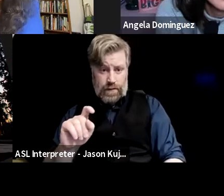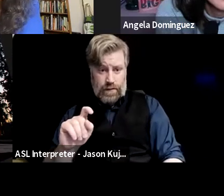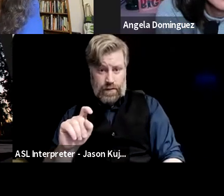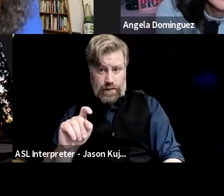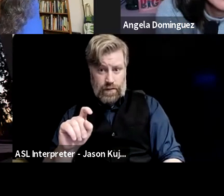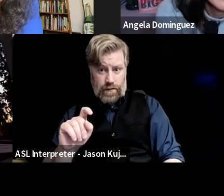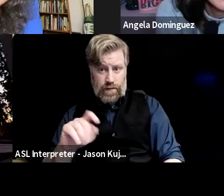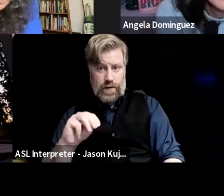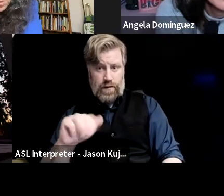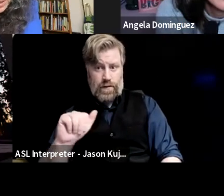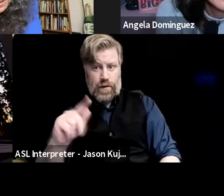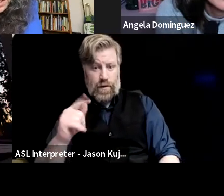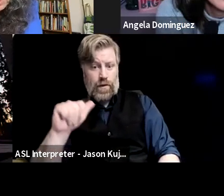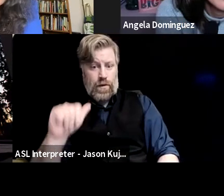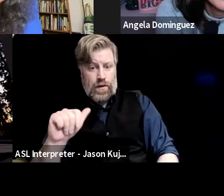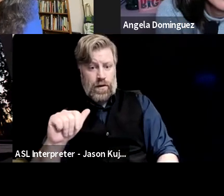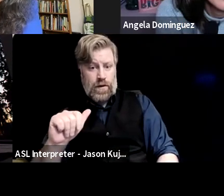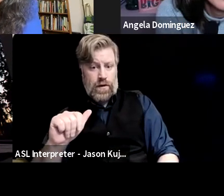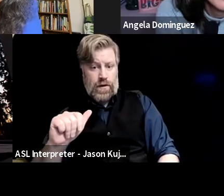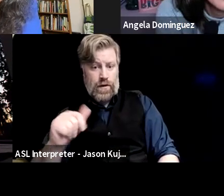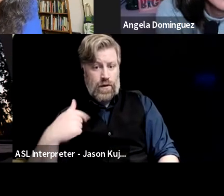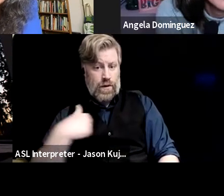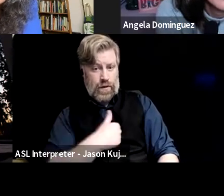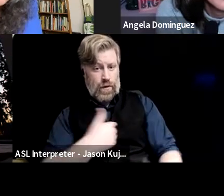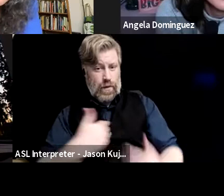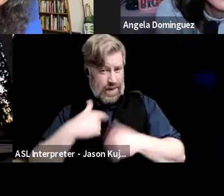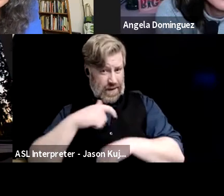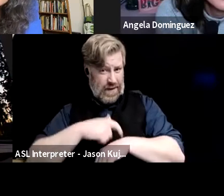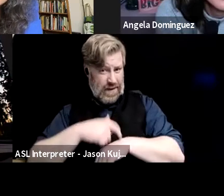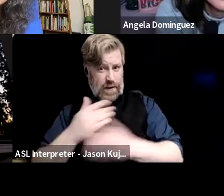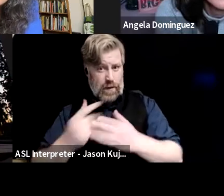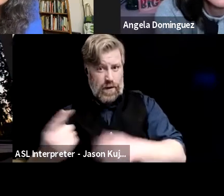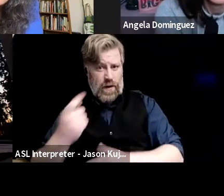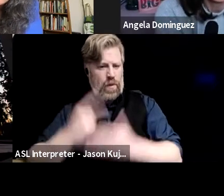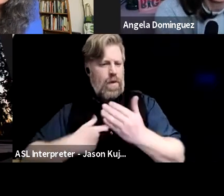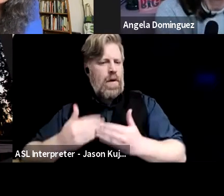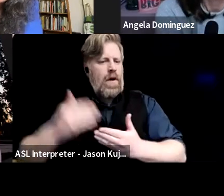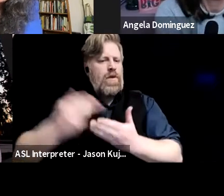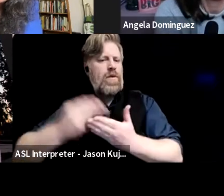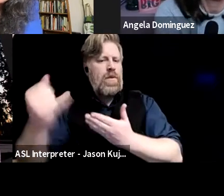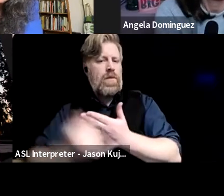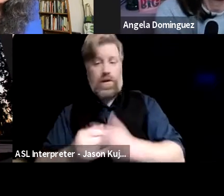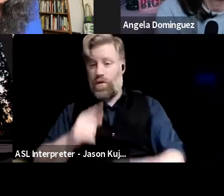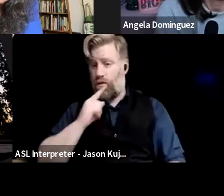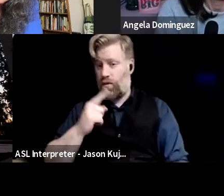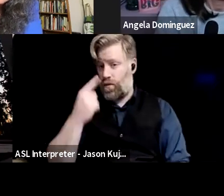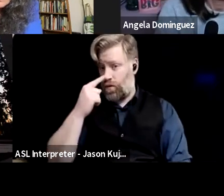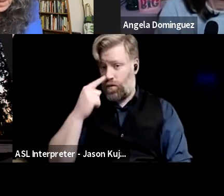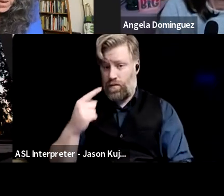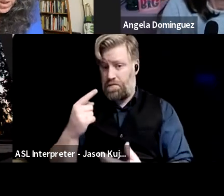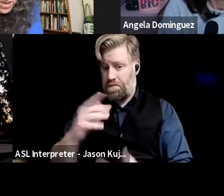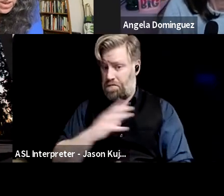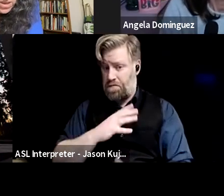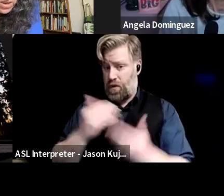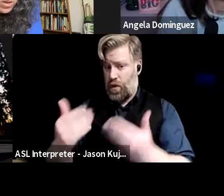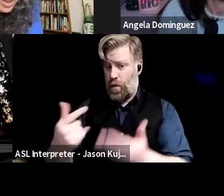Do we have time? You had asked us what our next projects were. Do we have time? Yeah. If you want to talk a little bit about your next projects, that would be